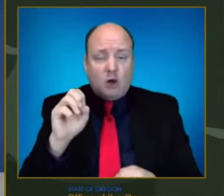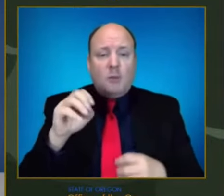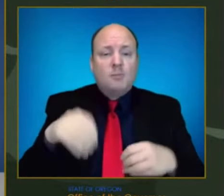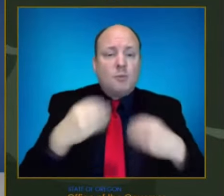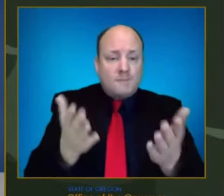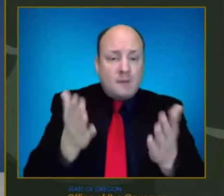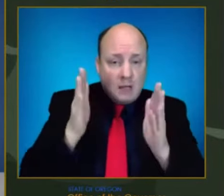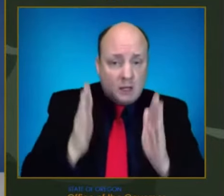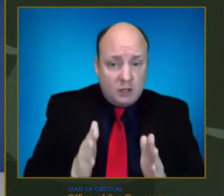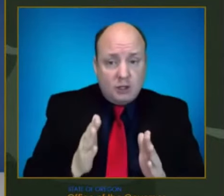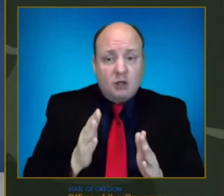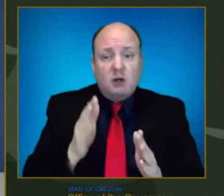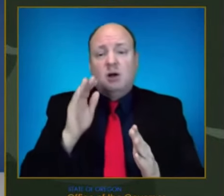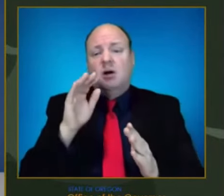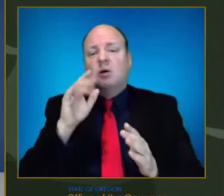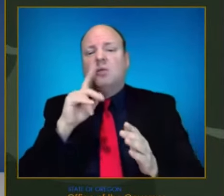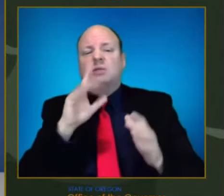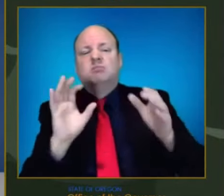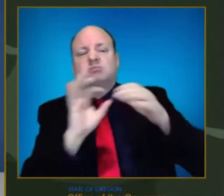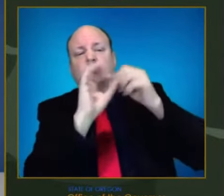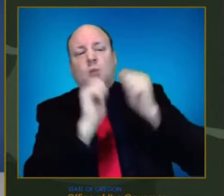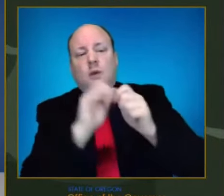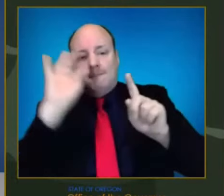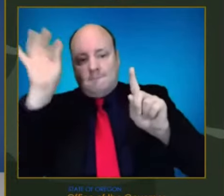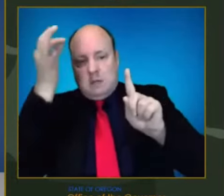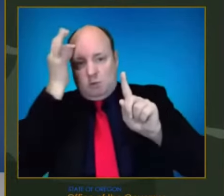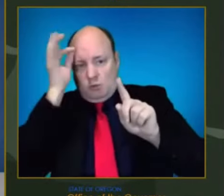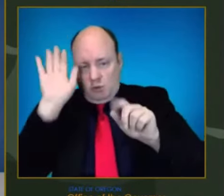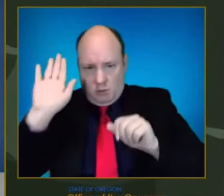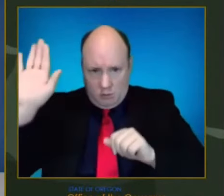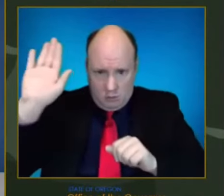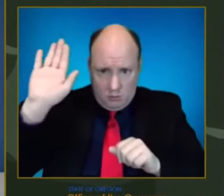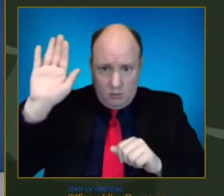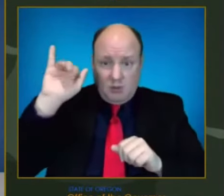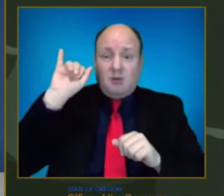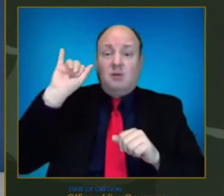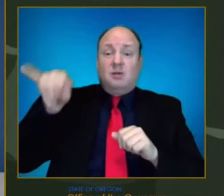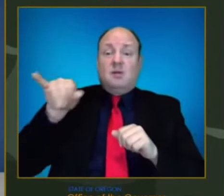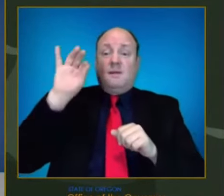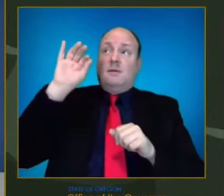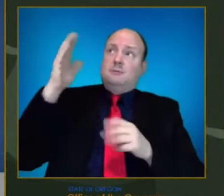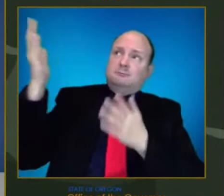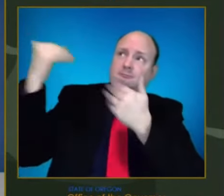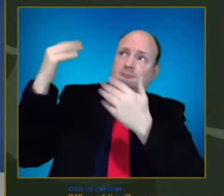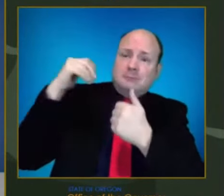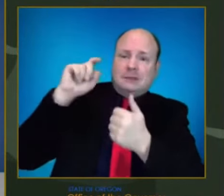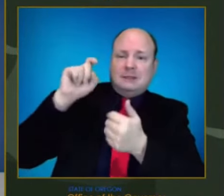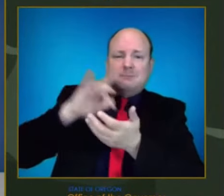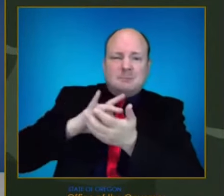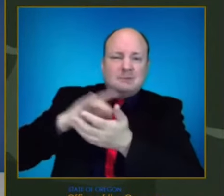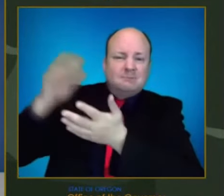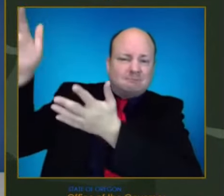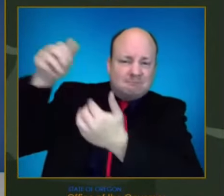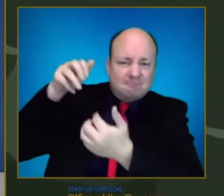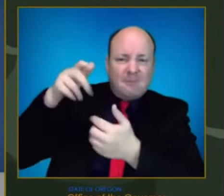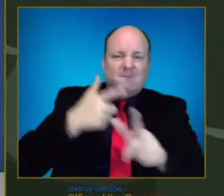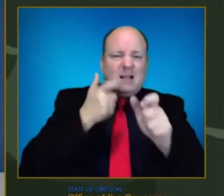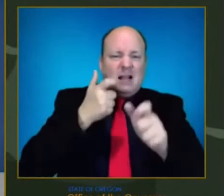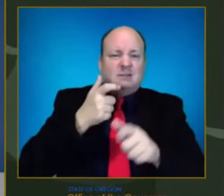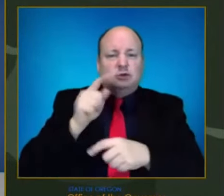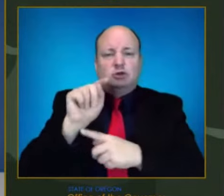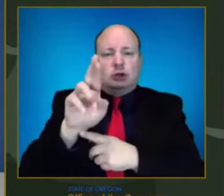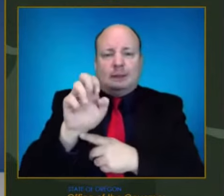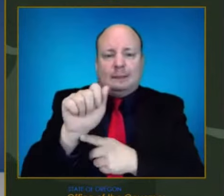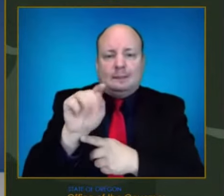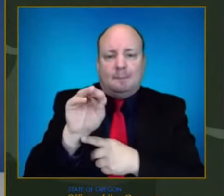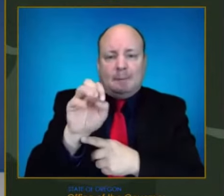so they'll be able to quickly receive newly approved antiviral drugs to treat COVID-19. And we'll connect patients to treatment and testing